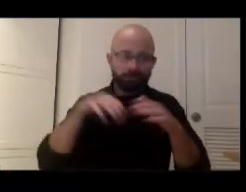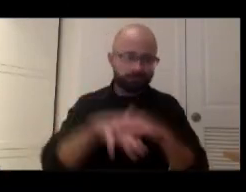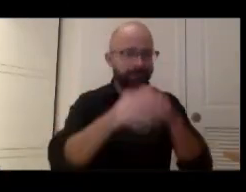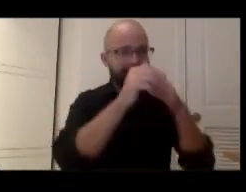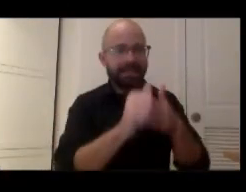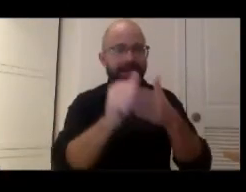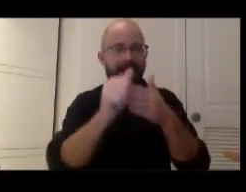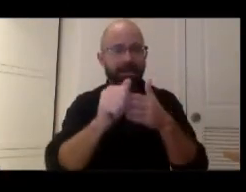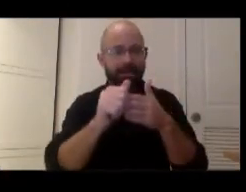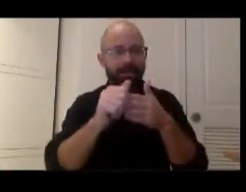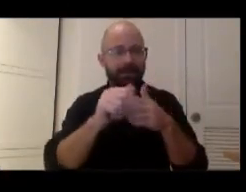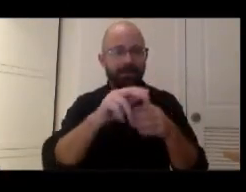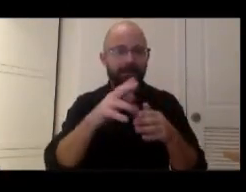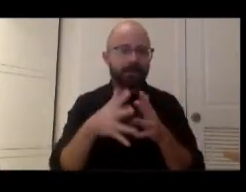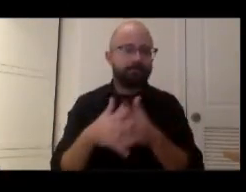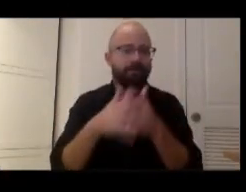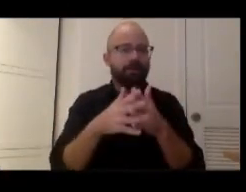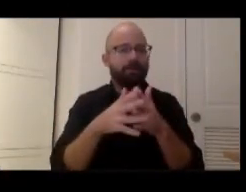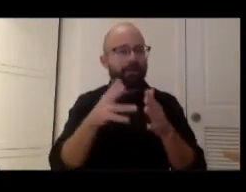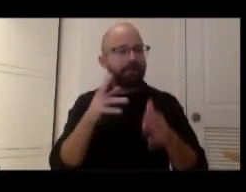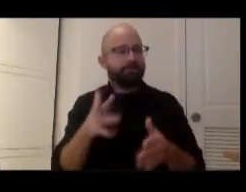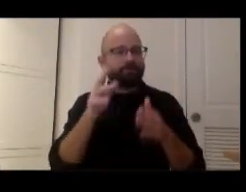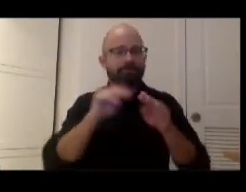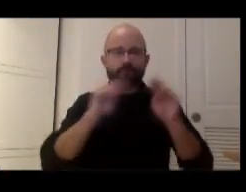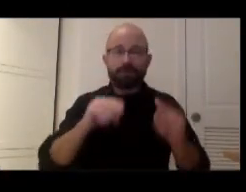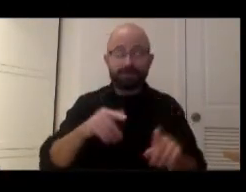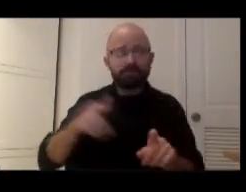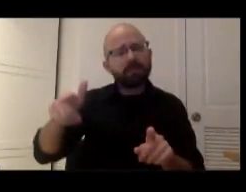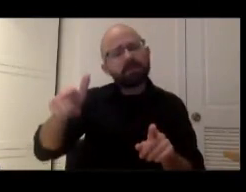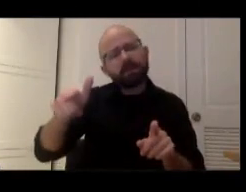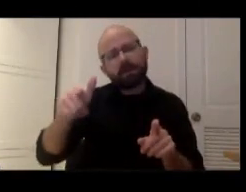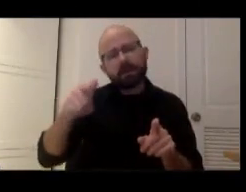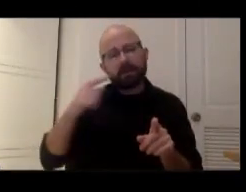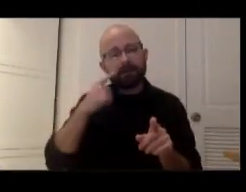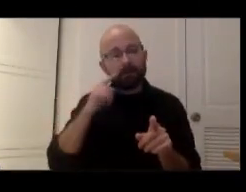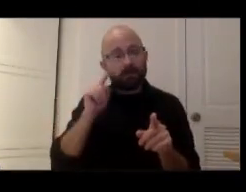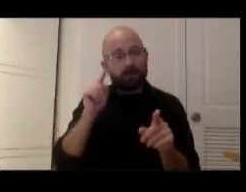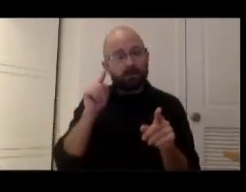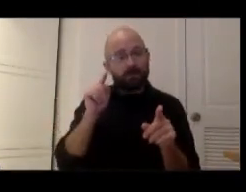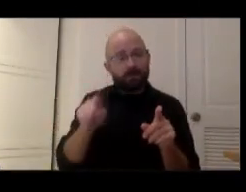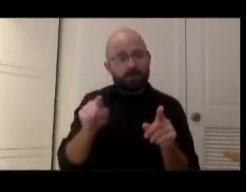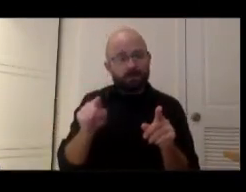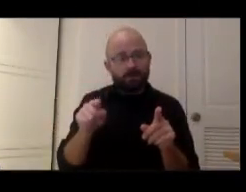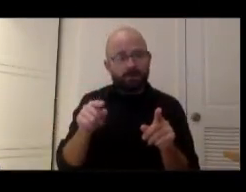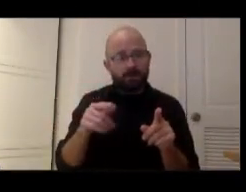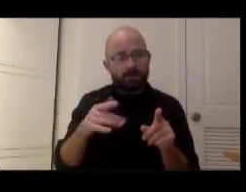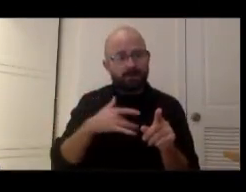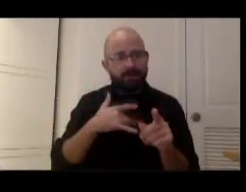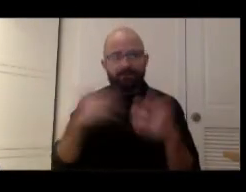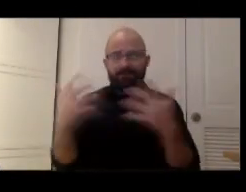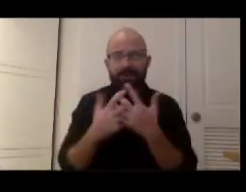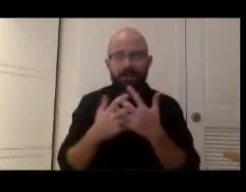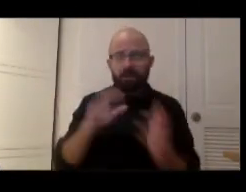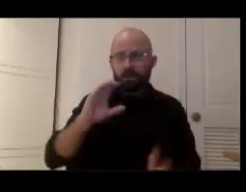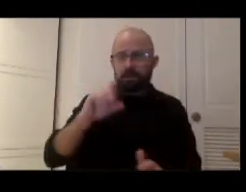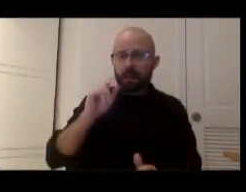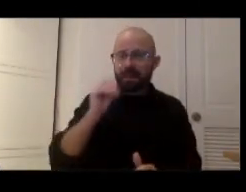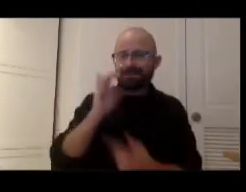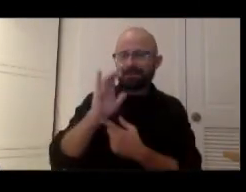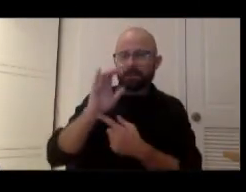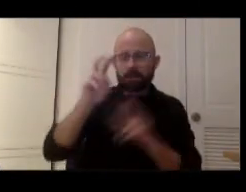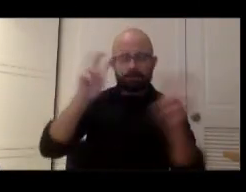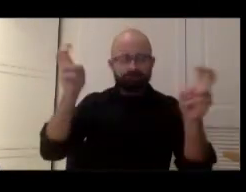Um I think to your question Kevin it's it's Talmudic for me right if it's the classic if not now when